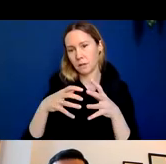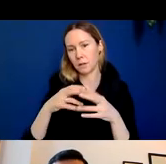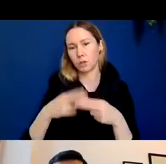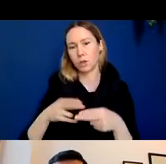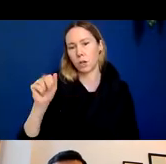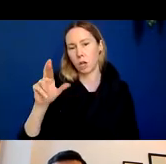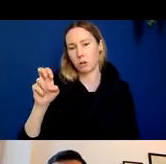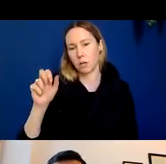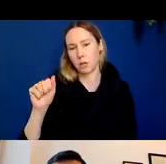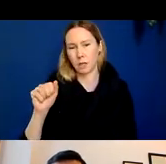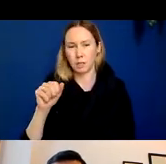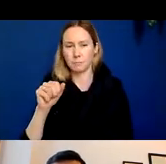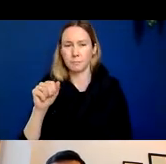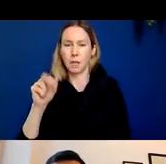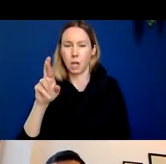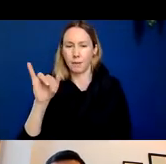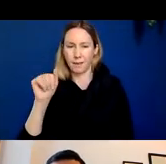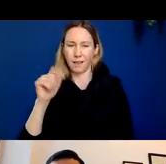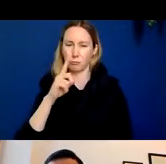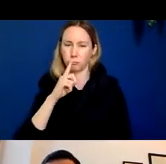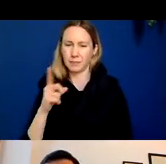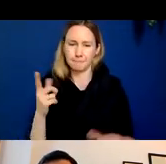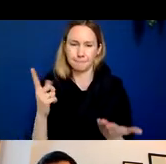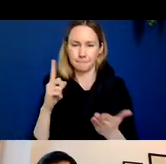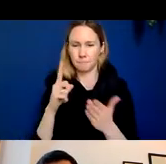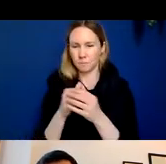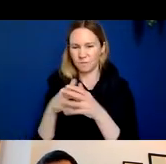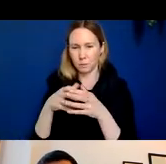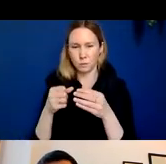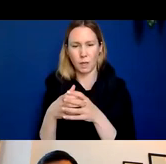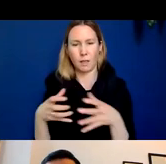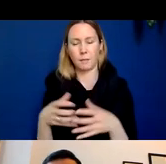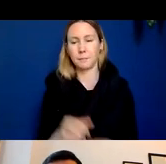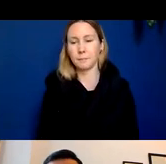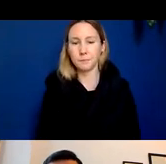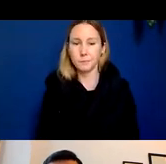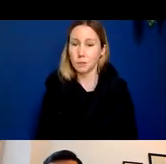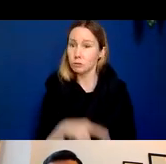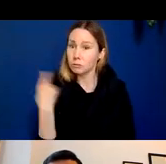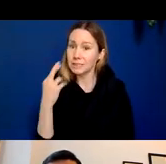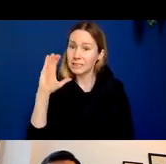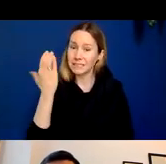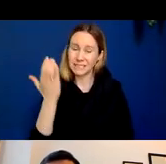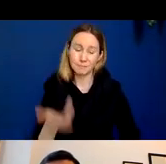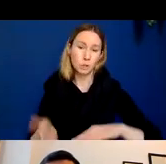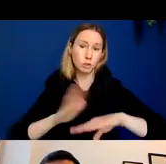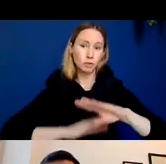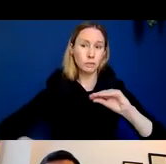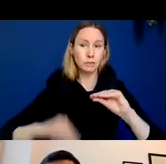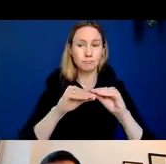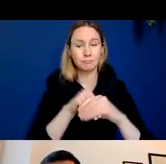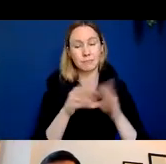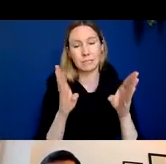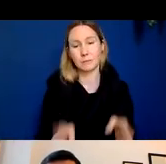amyloid related imaging abnormality and actually the risk of ARIA seems to increase in individuals